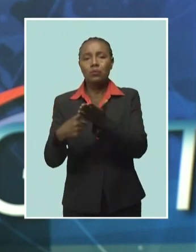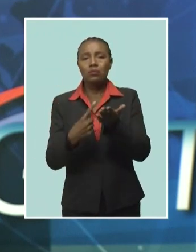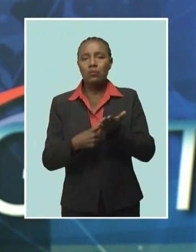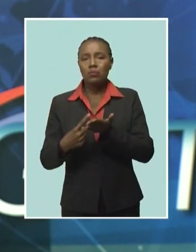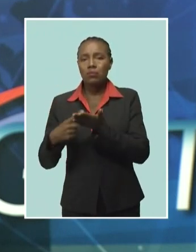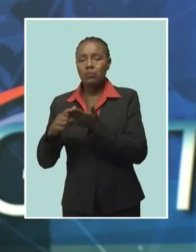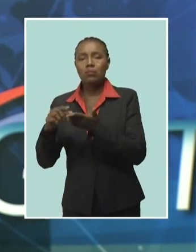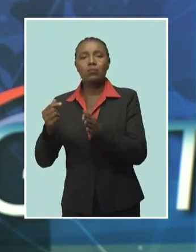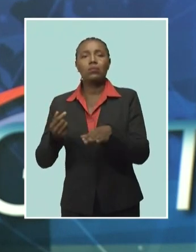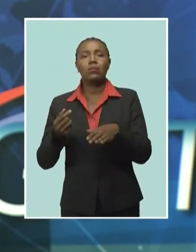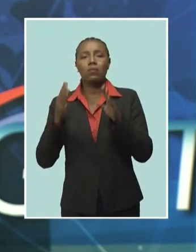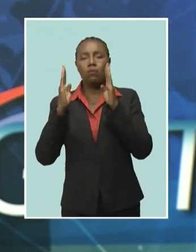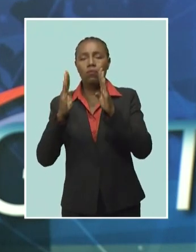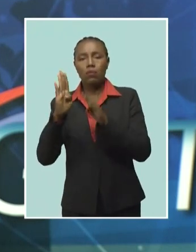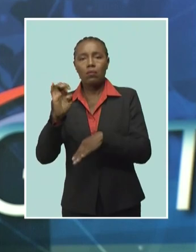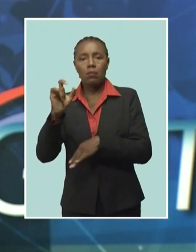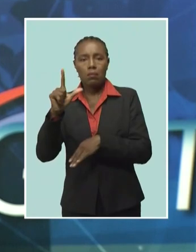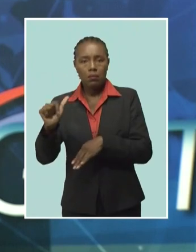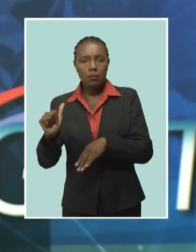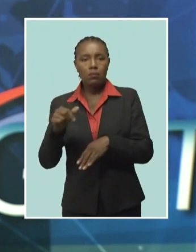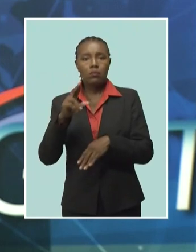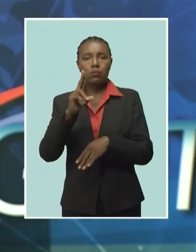Appropriations Bill 2024.